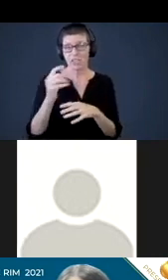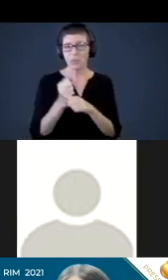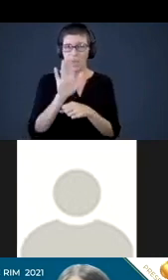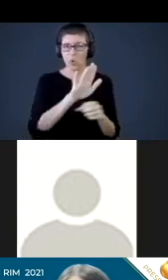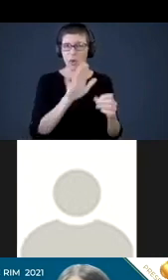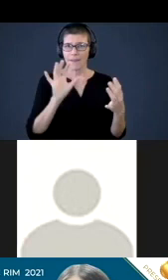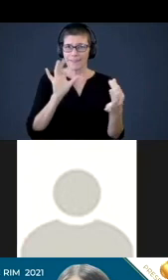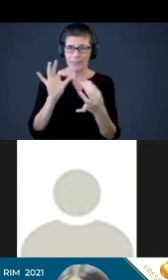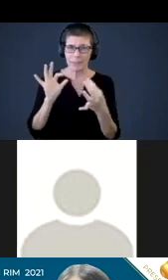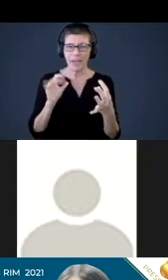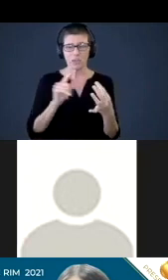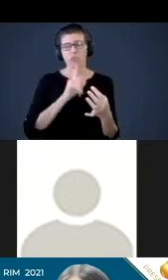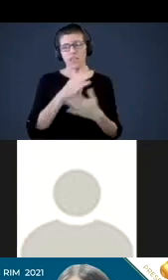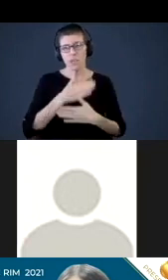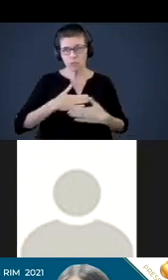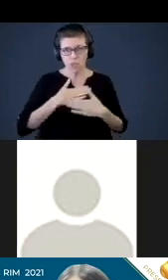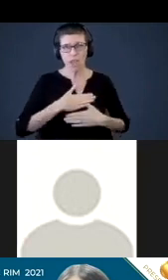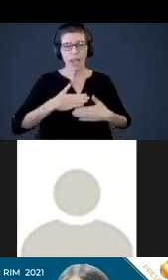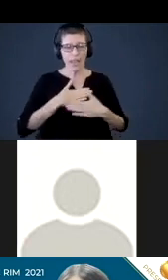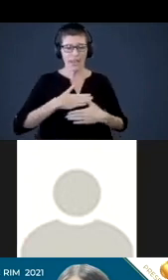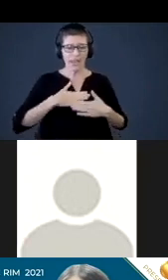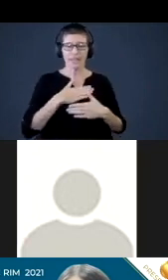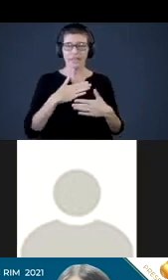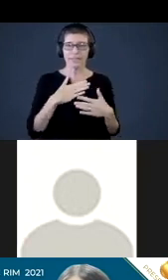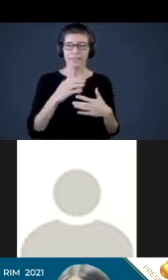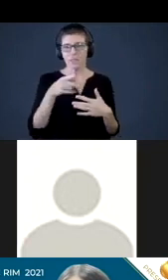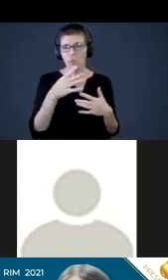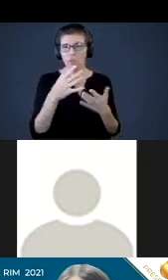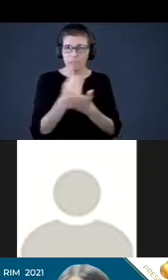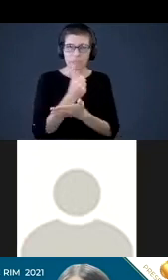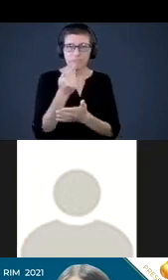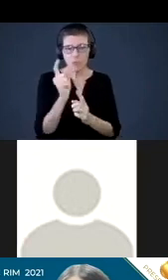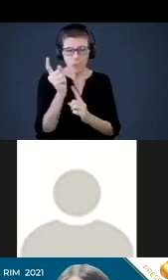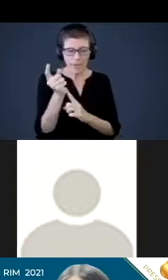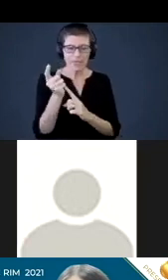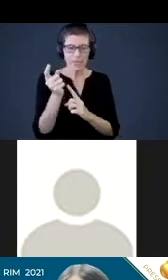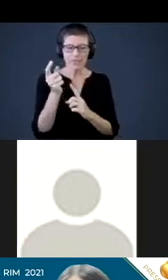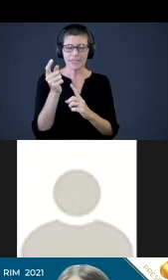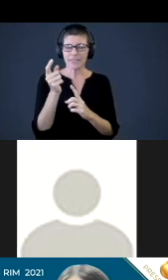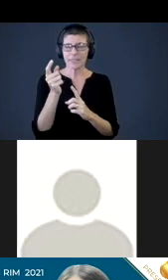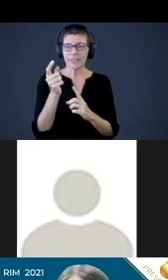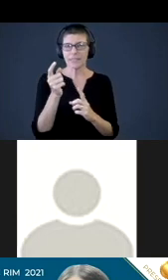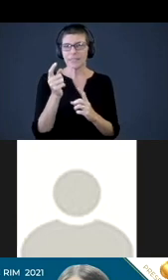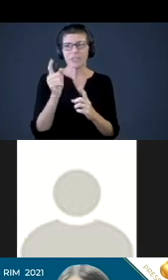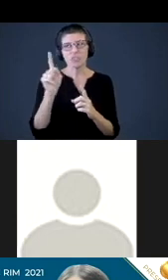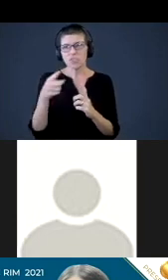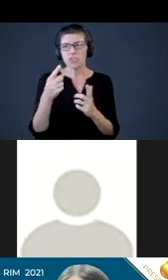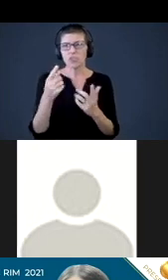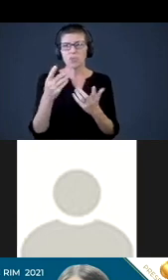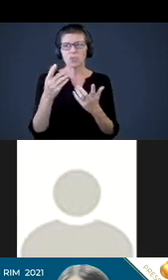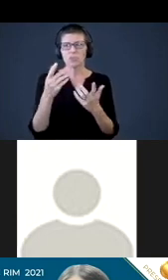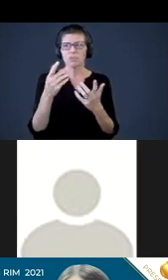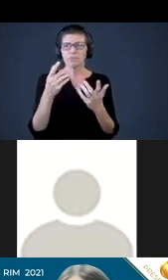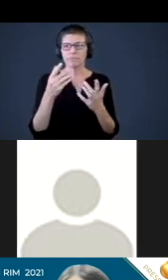So we really greatly appreciate if you took a few minutes out of your time today, just to complete